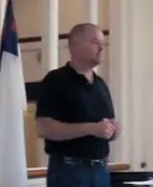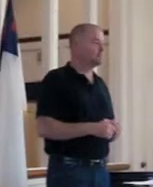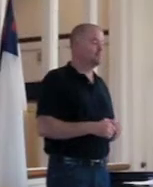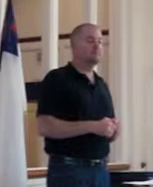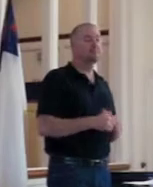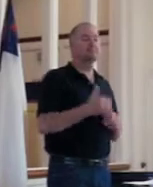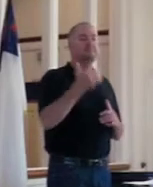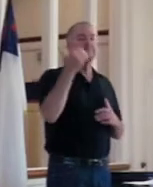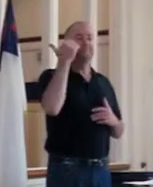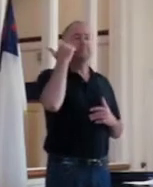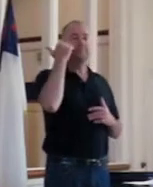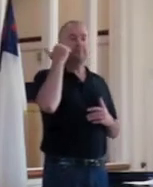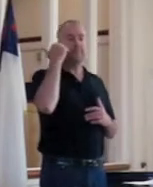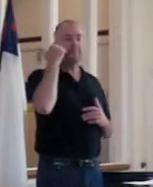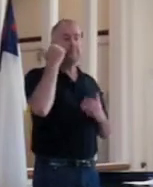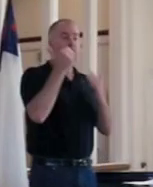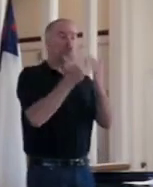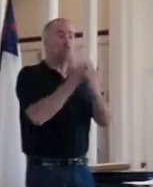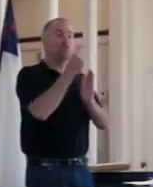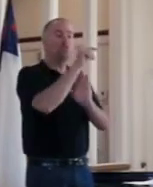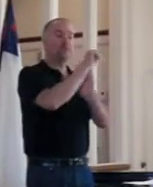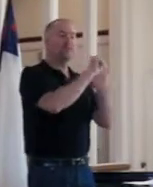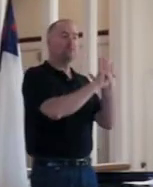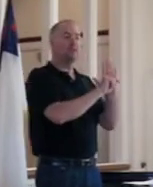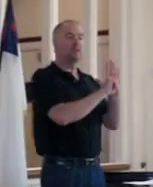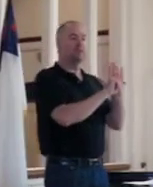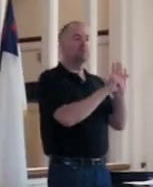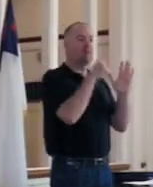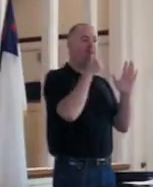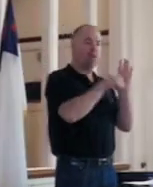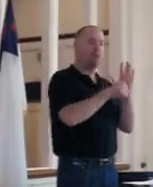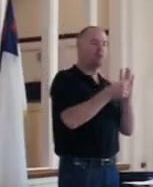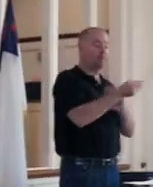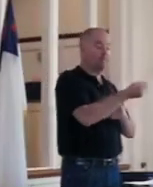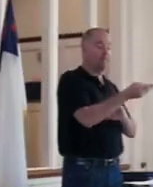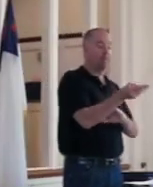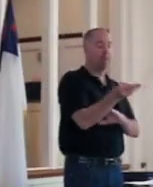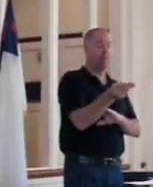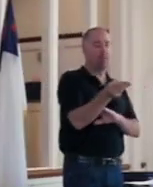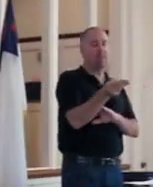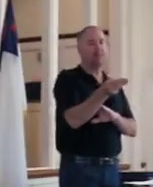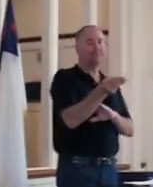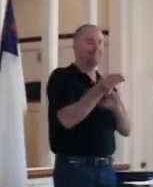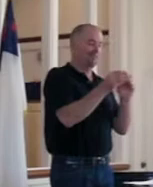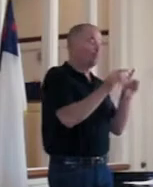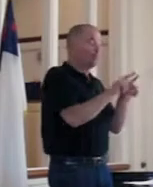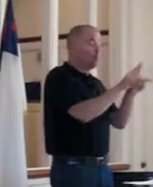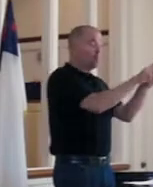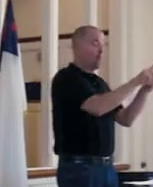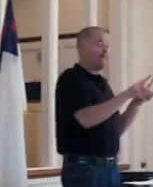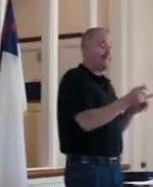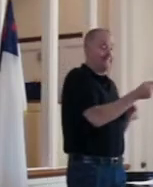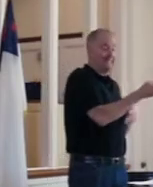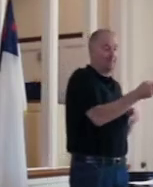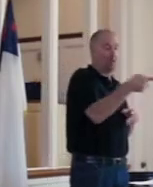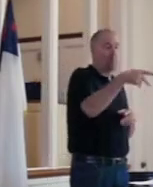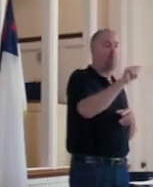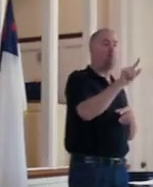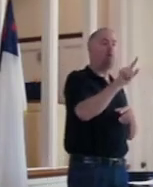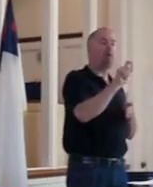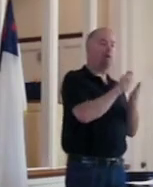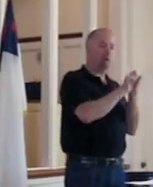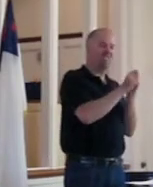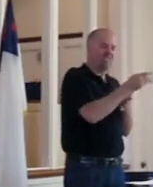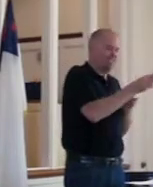We know in the New Testament there are a number of letters that are a number of places that Paul wrote more than one